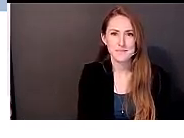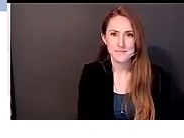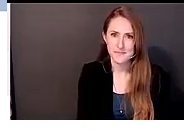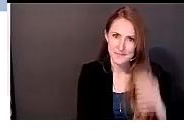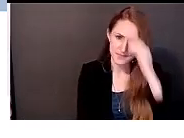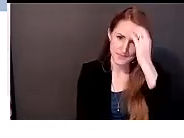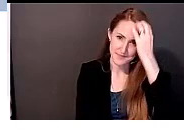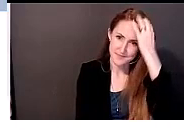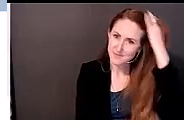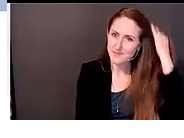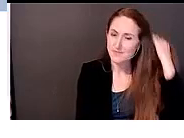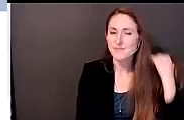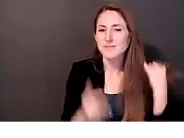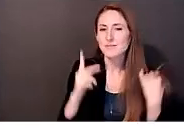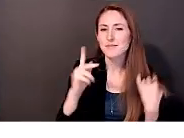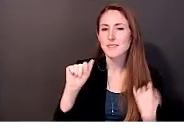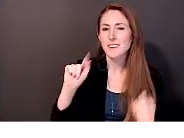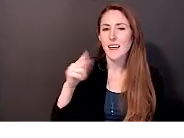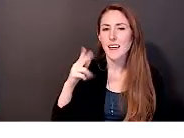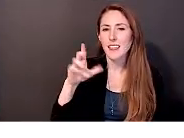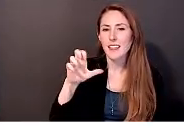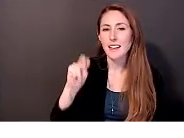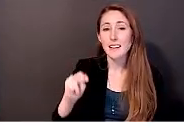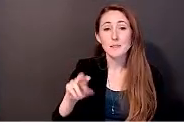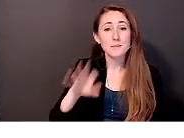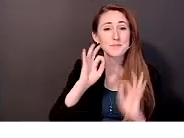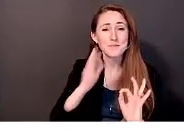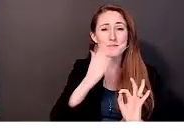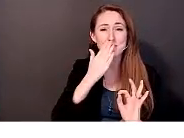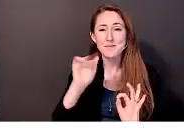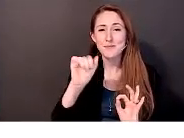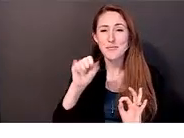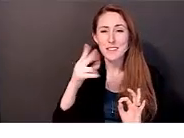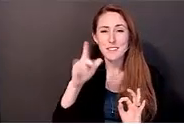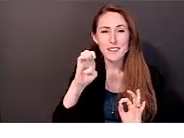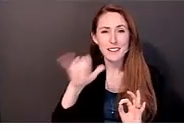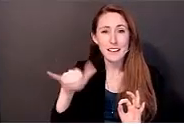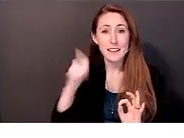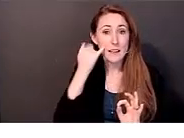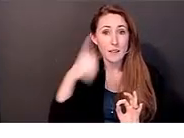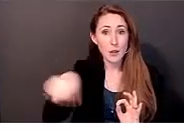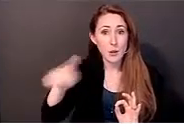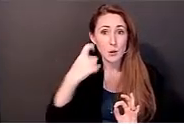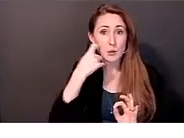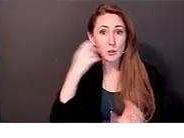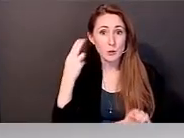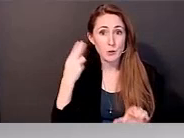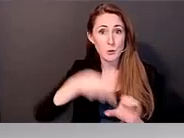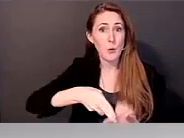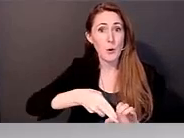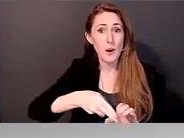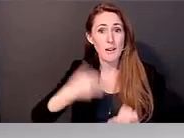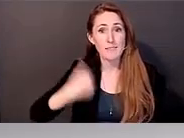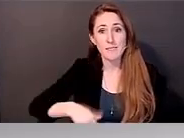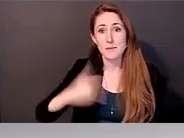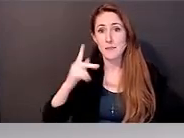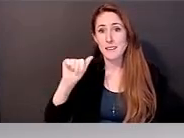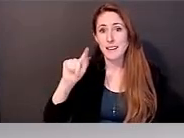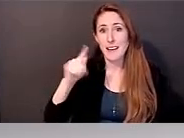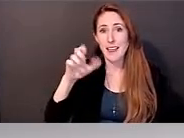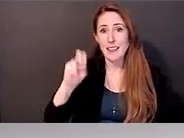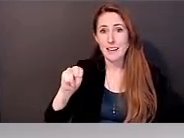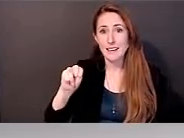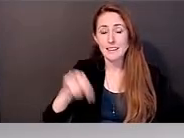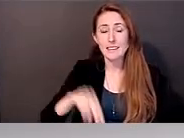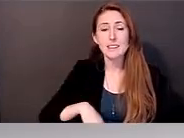Thank you, Ashley. For those of you who might be just joining our show this afternoon, I'm Kathleen Murphy. I'm the director